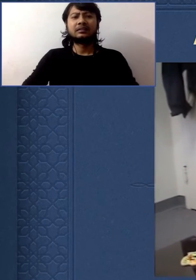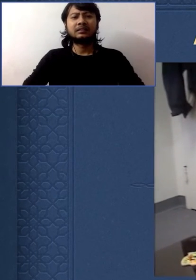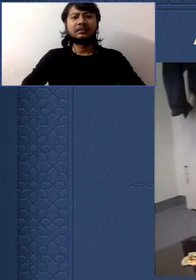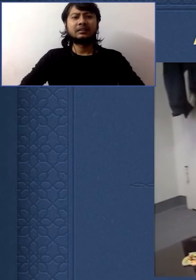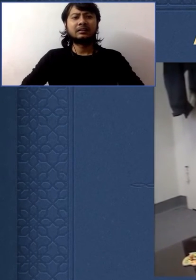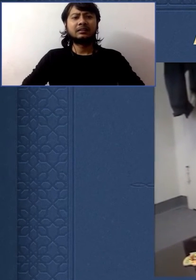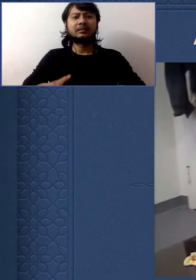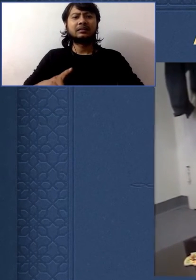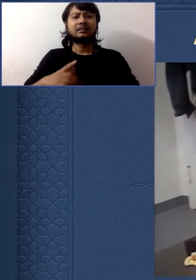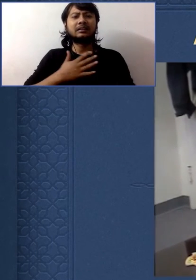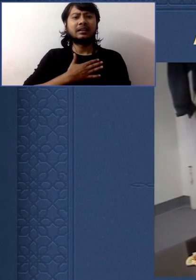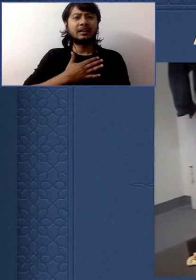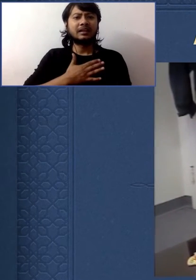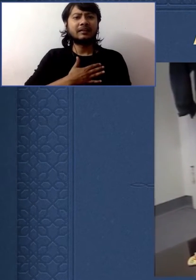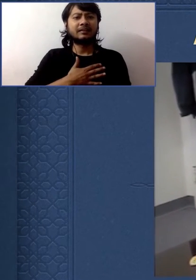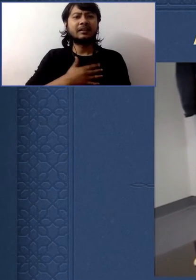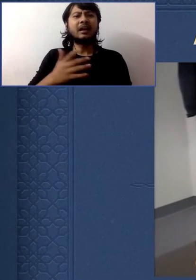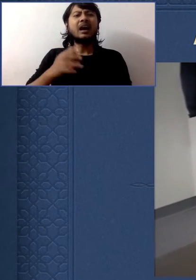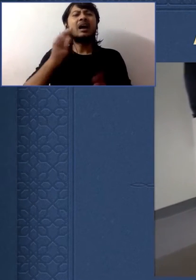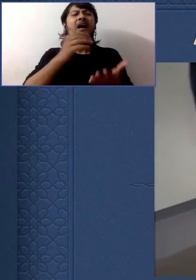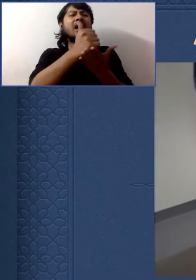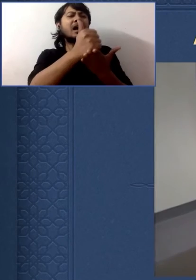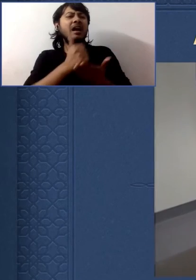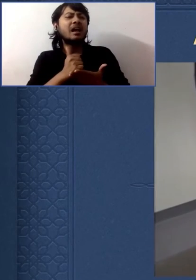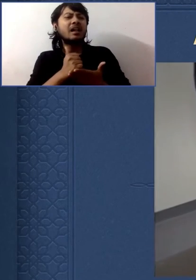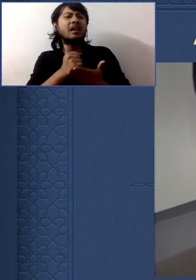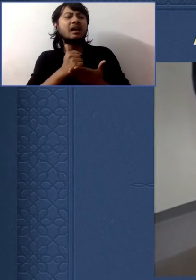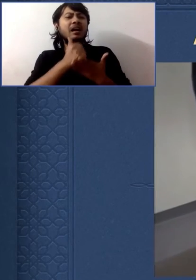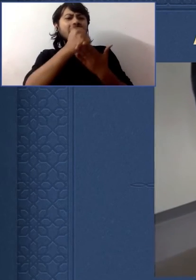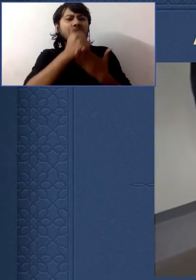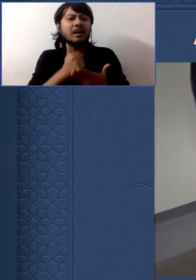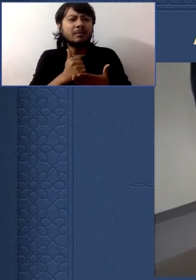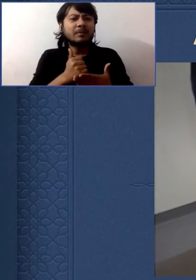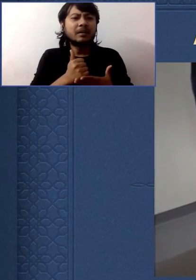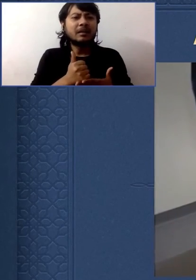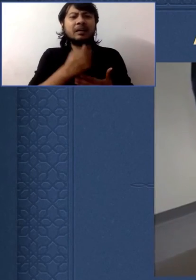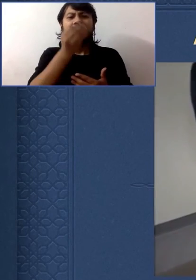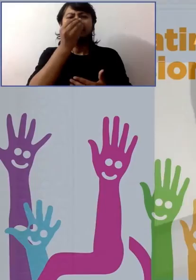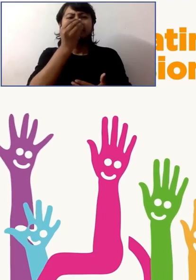help us. Can you help me, please?